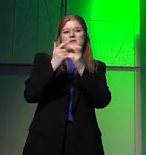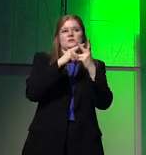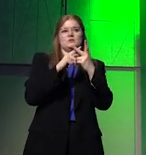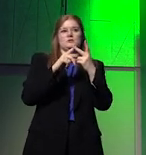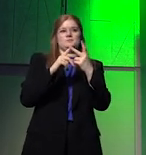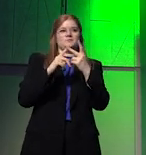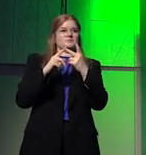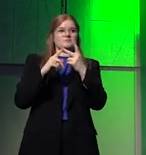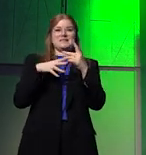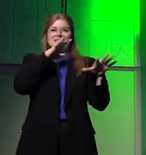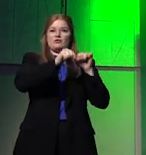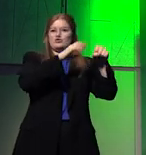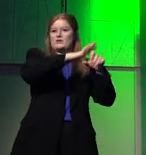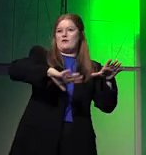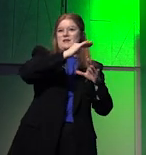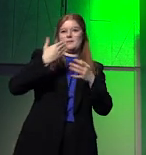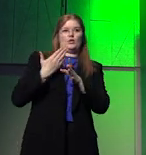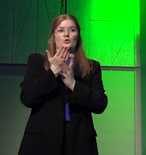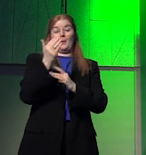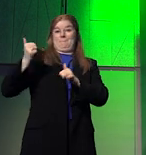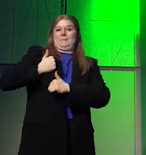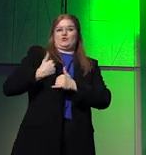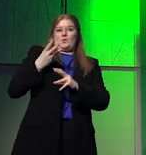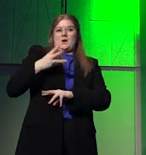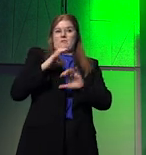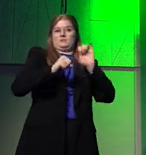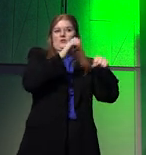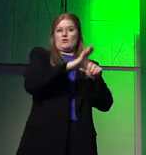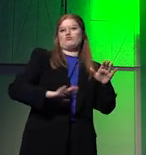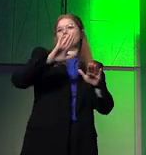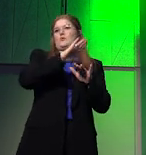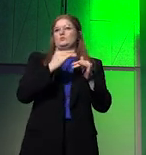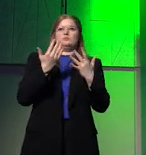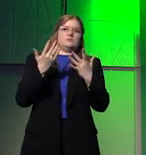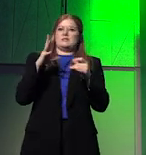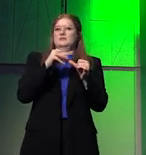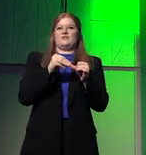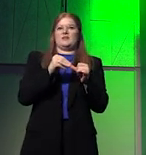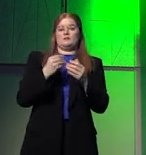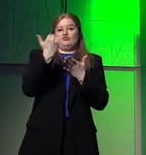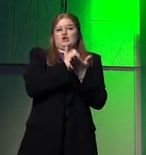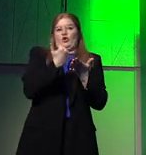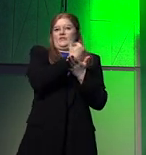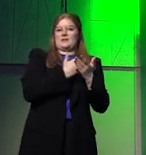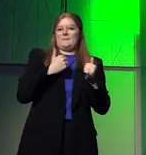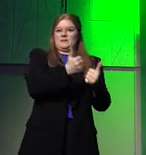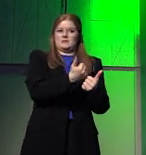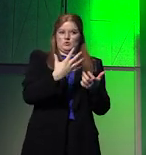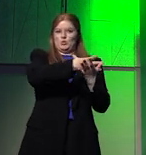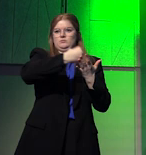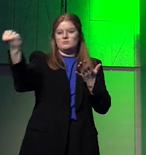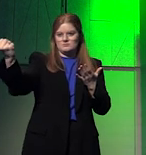territorialization via military means around certain reserve capacities.